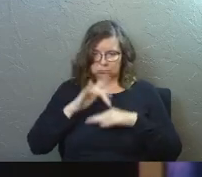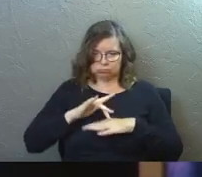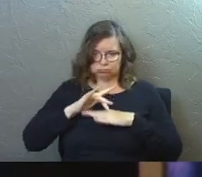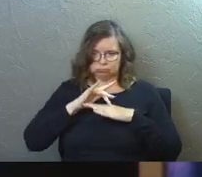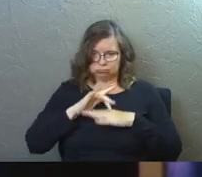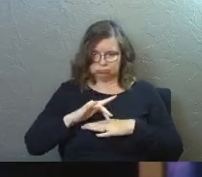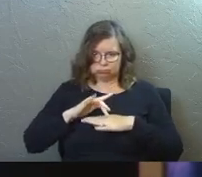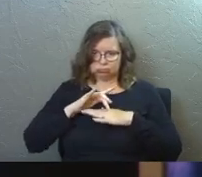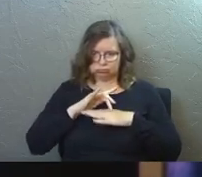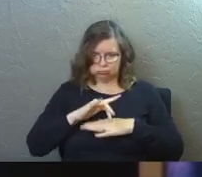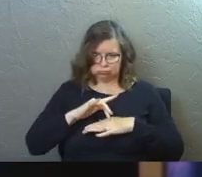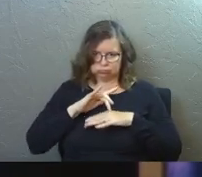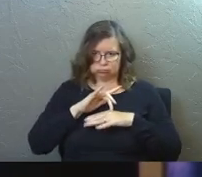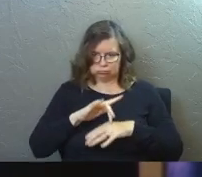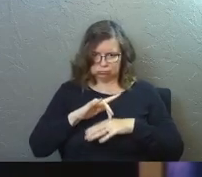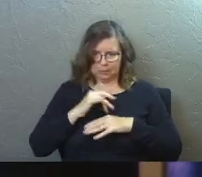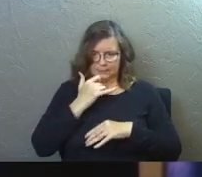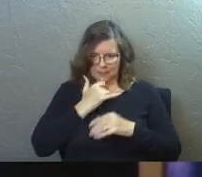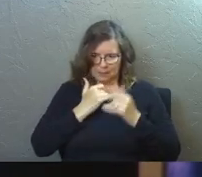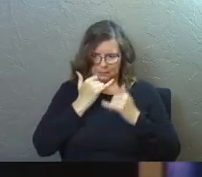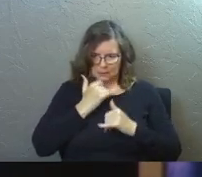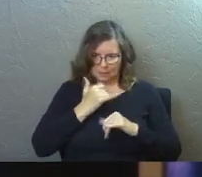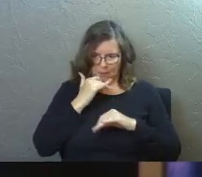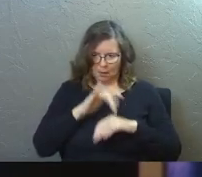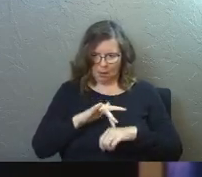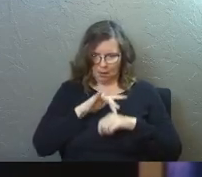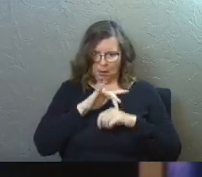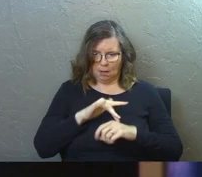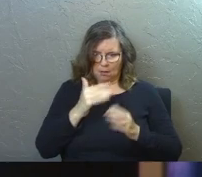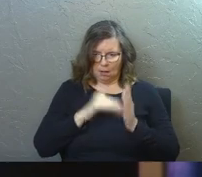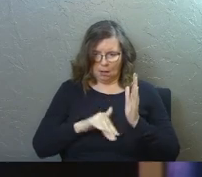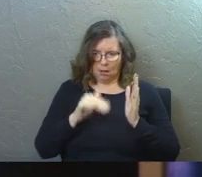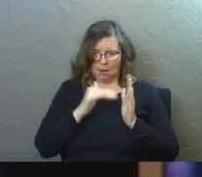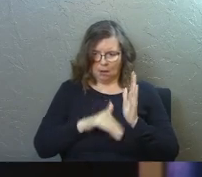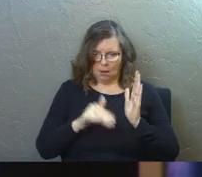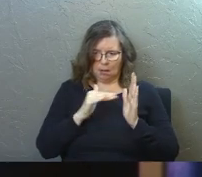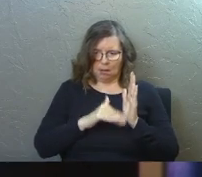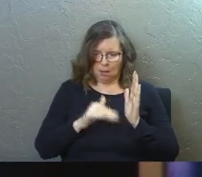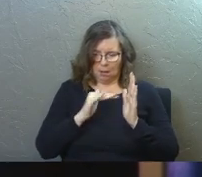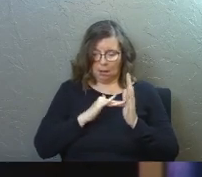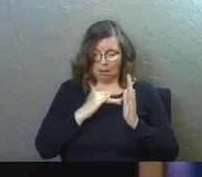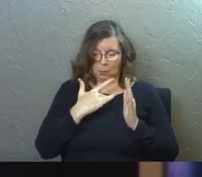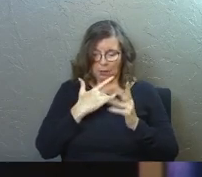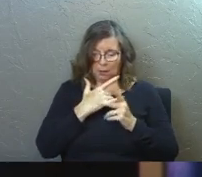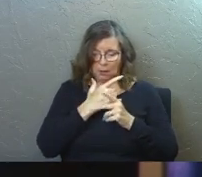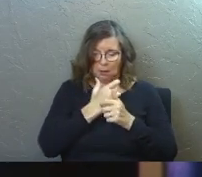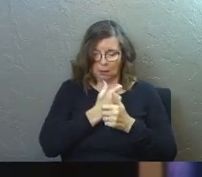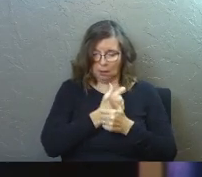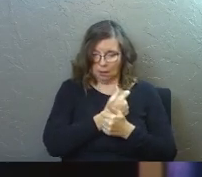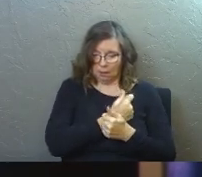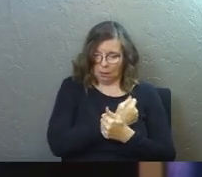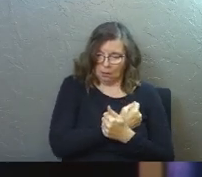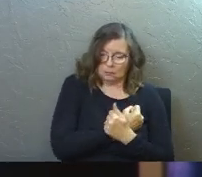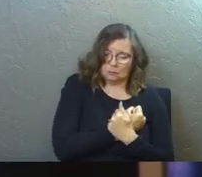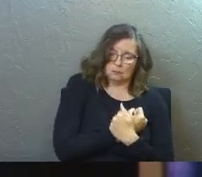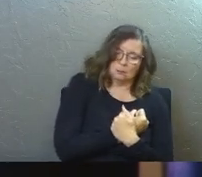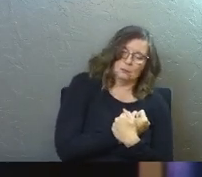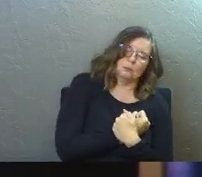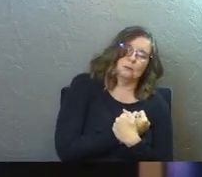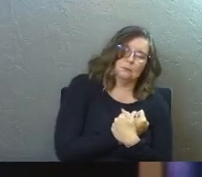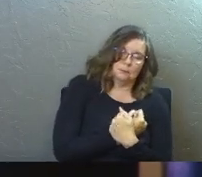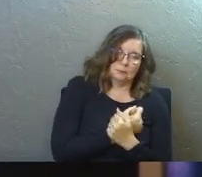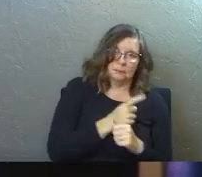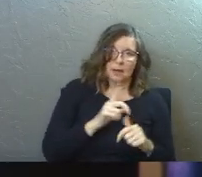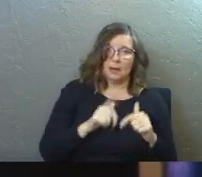relive and rehash our mistakes from the past over and over again to the point that they bind us up and we can't go forward and live